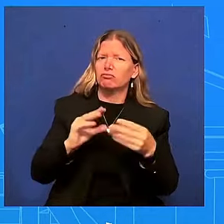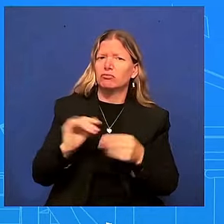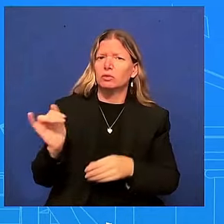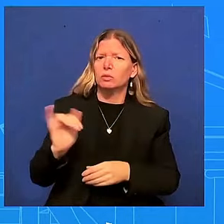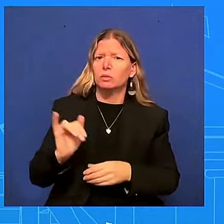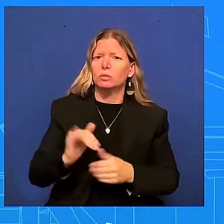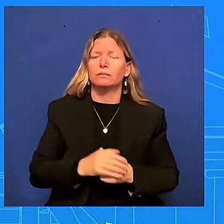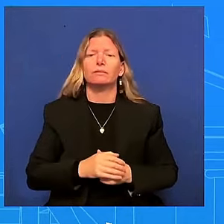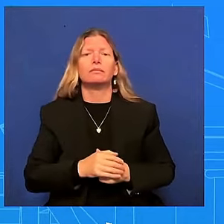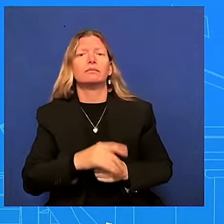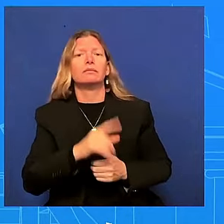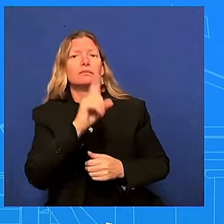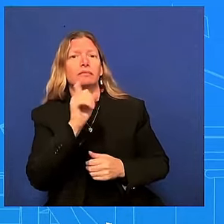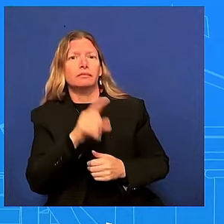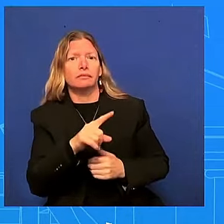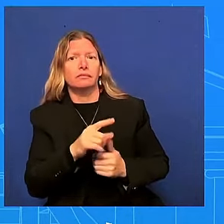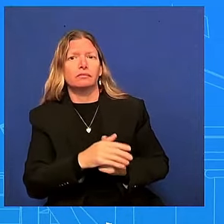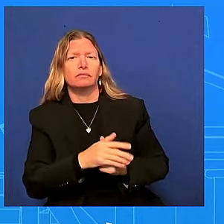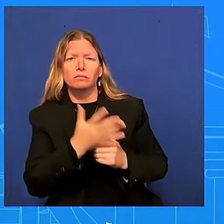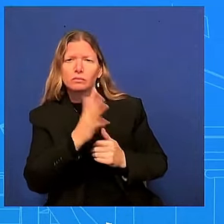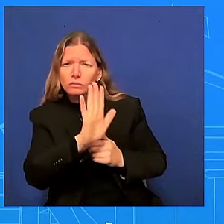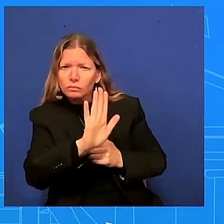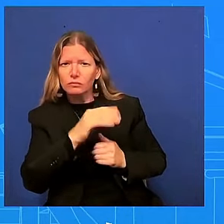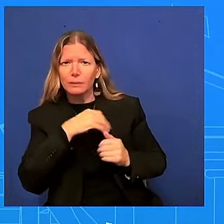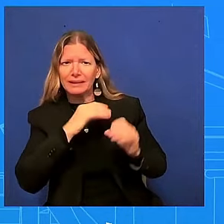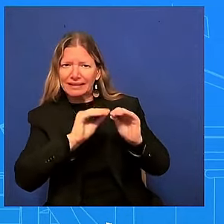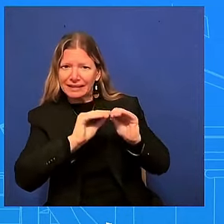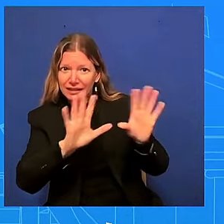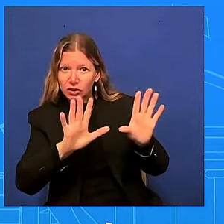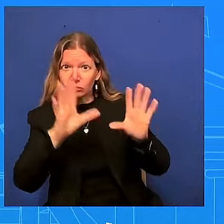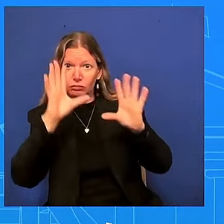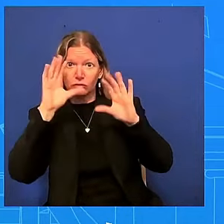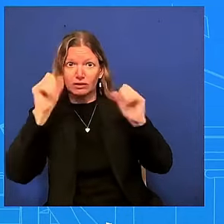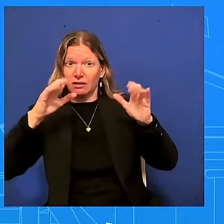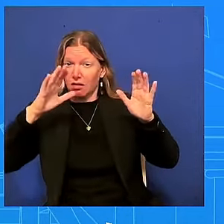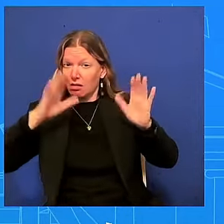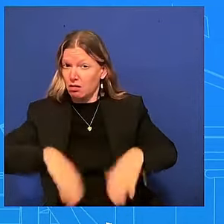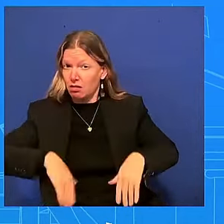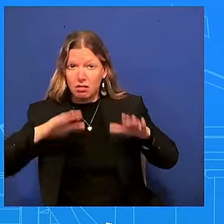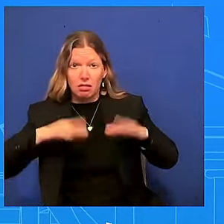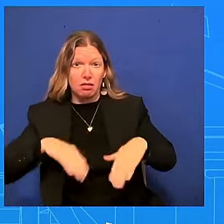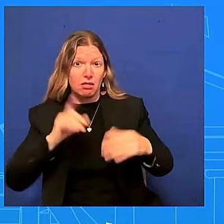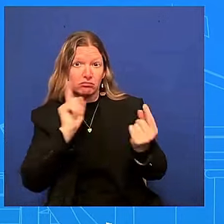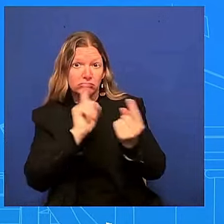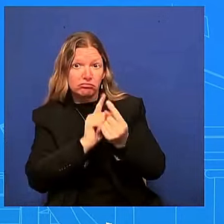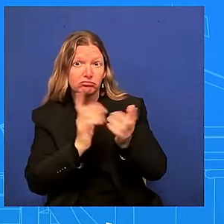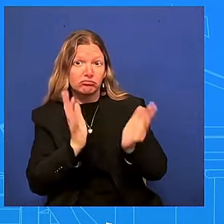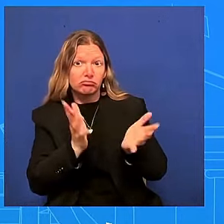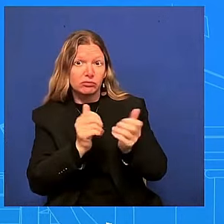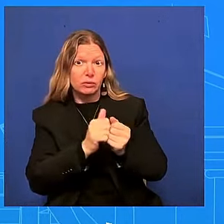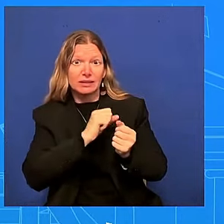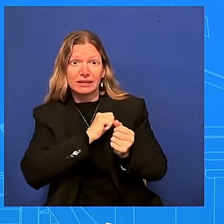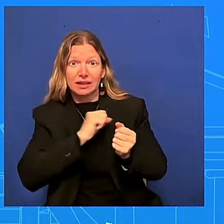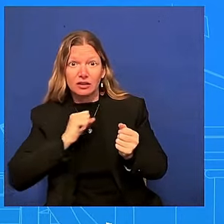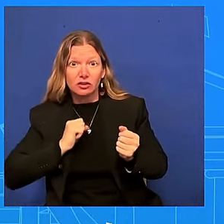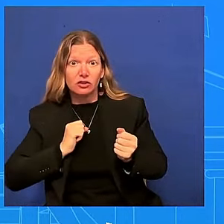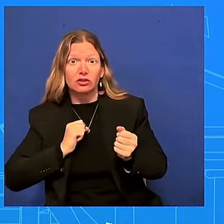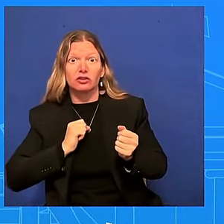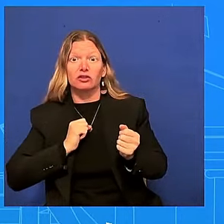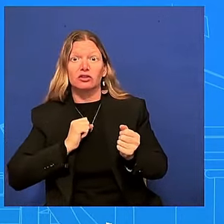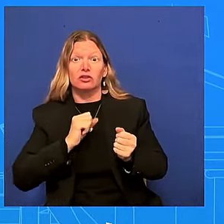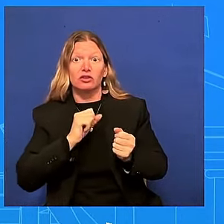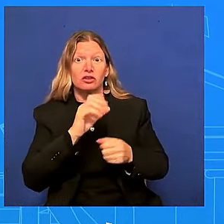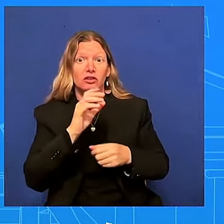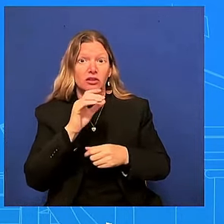president has not spoken to either senator schumer or leader jeffries uh what i can say is that the president plans to speak to them this week i